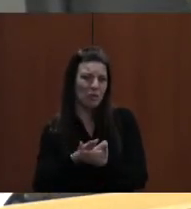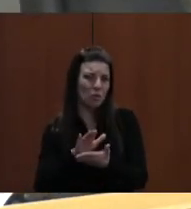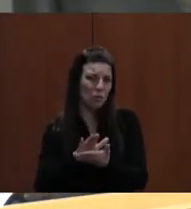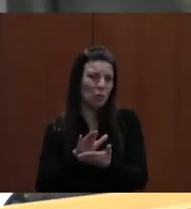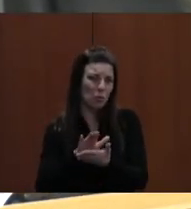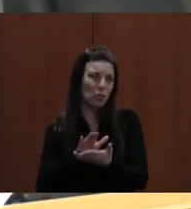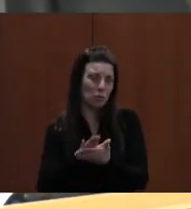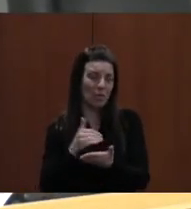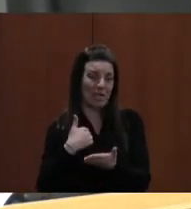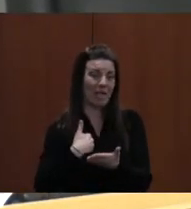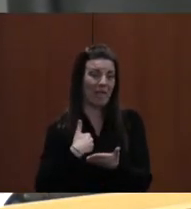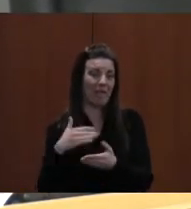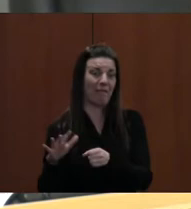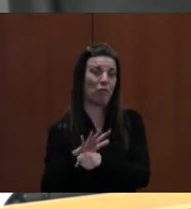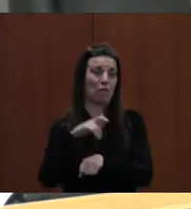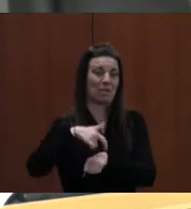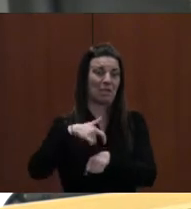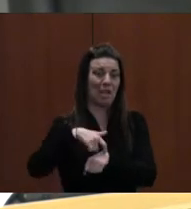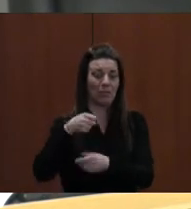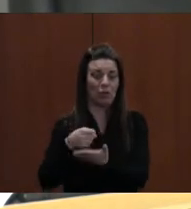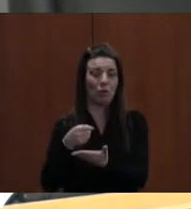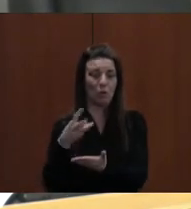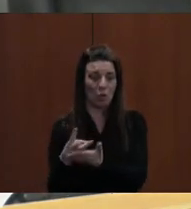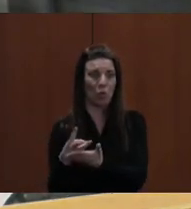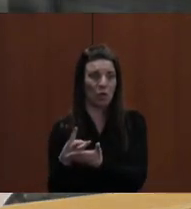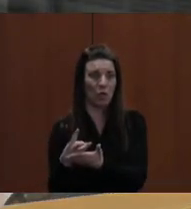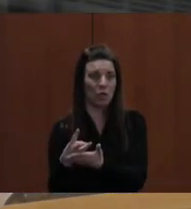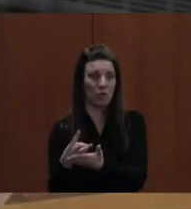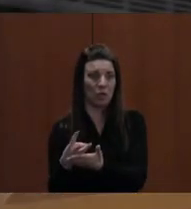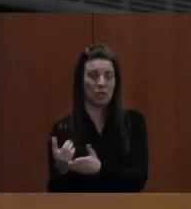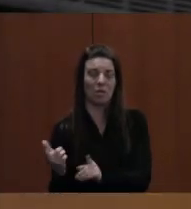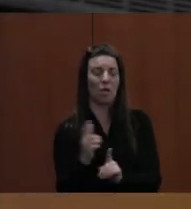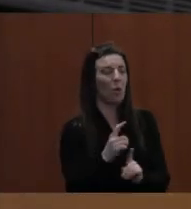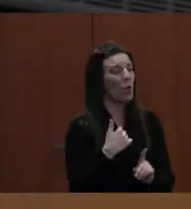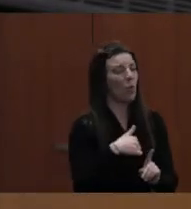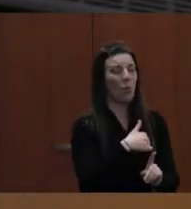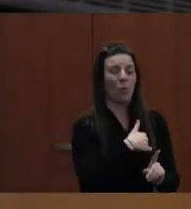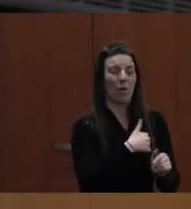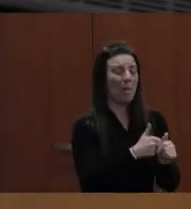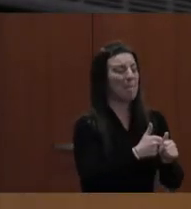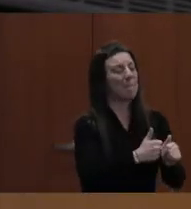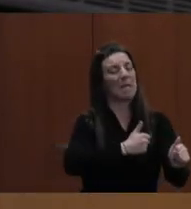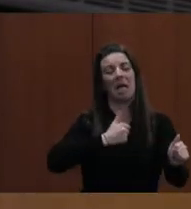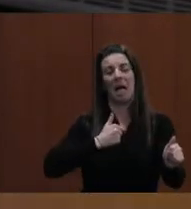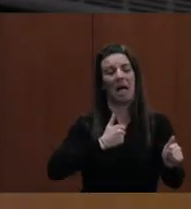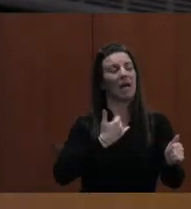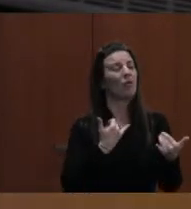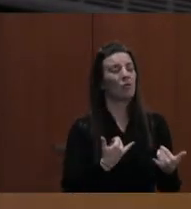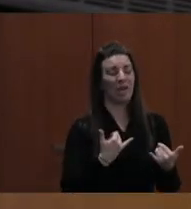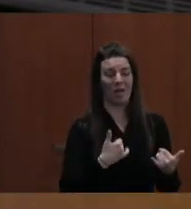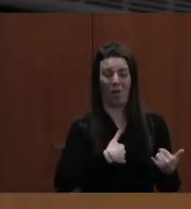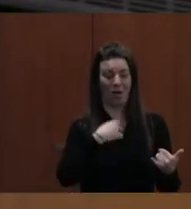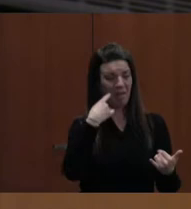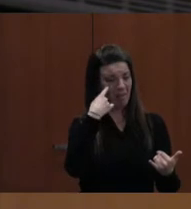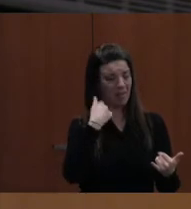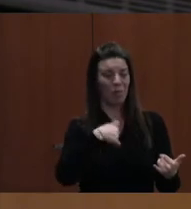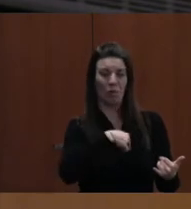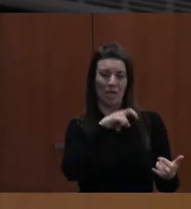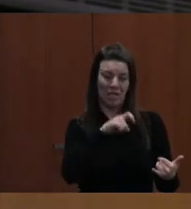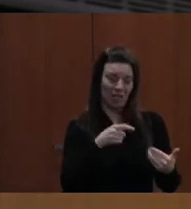need full-time social workers. Because we are way behind right now, and I think we need to do everything we can